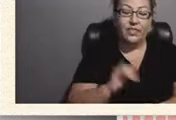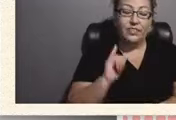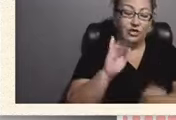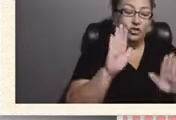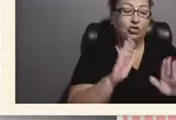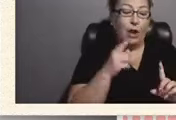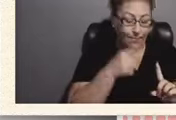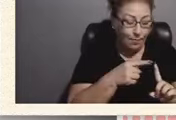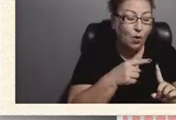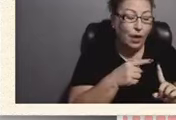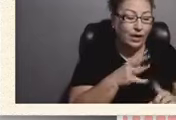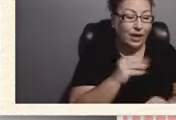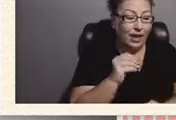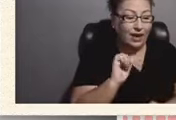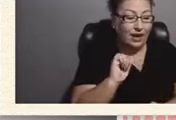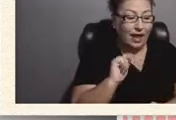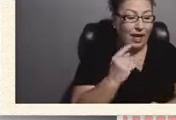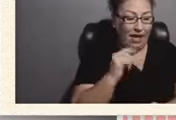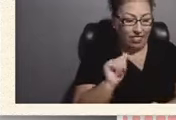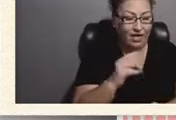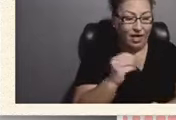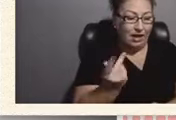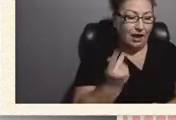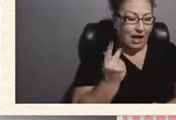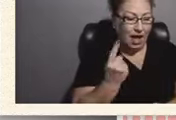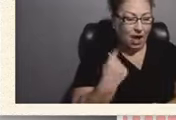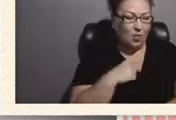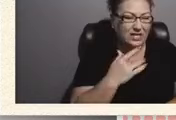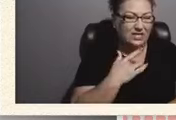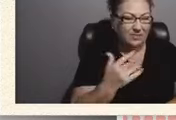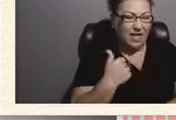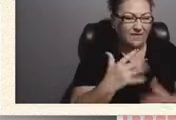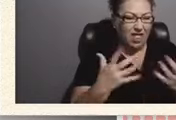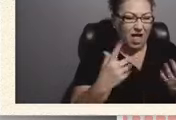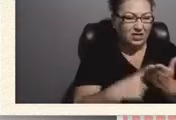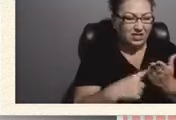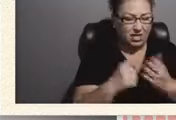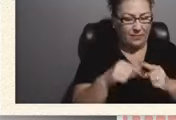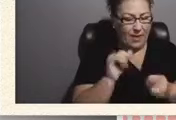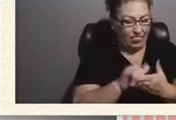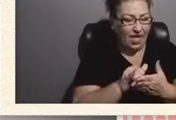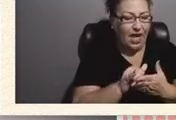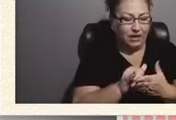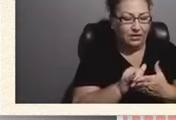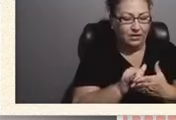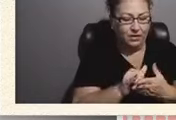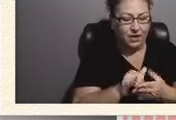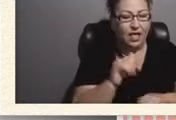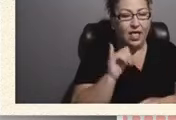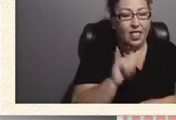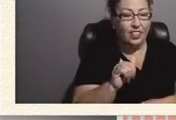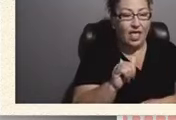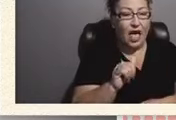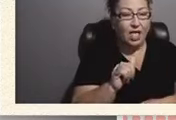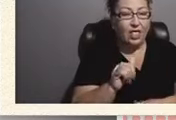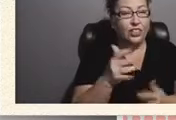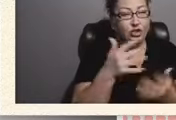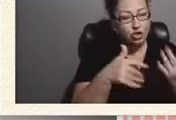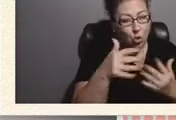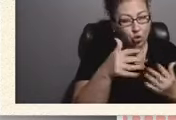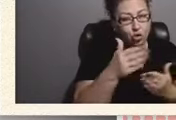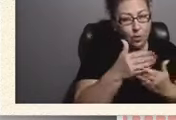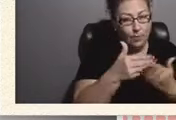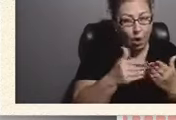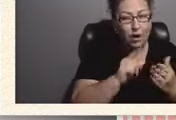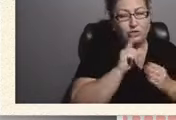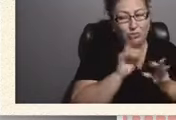Agatha and I, we usually have a lot of discussion about that in that the social component is very important.